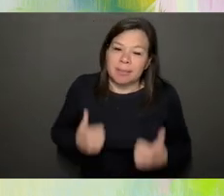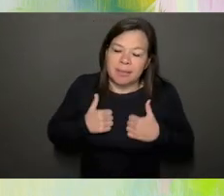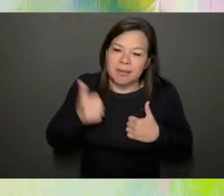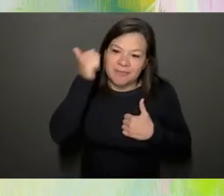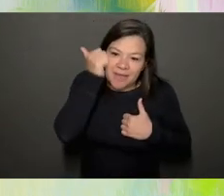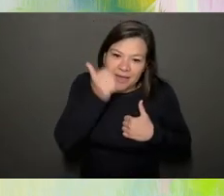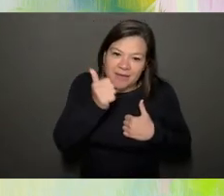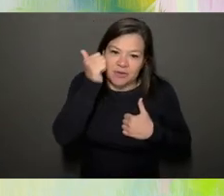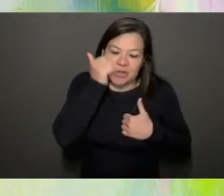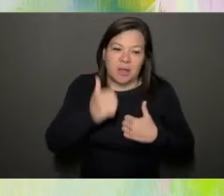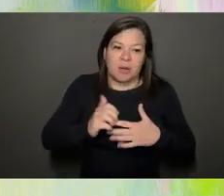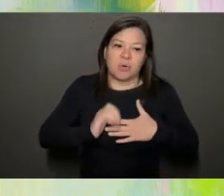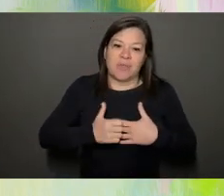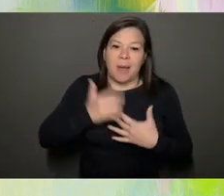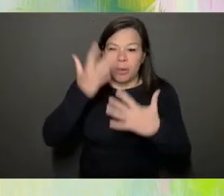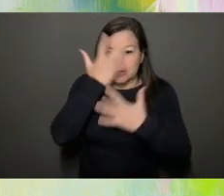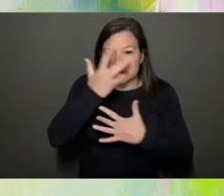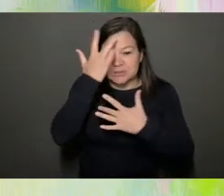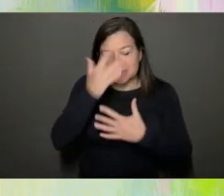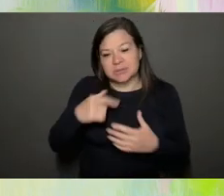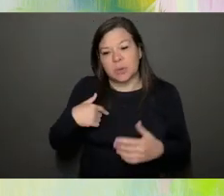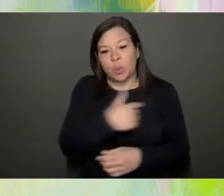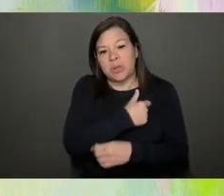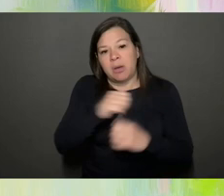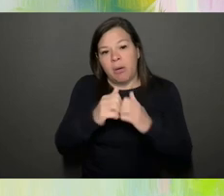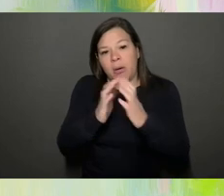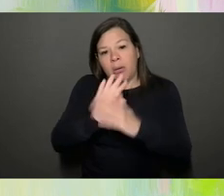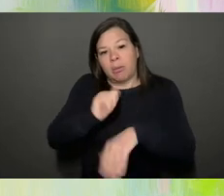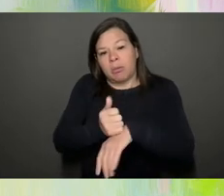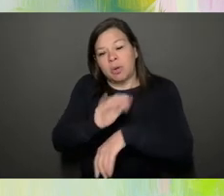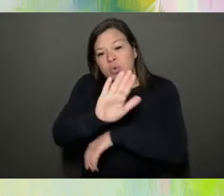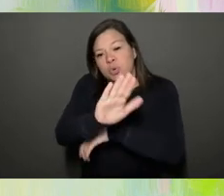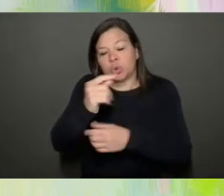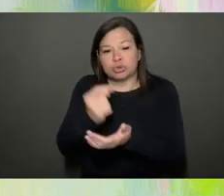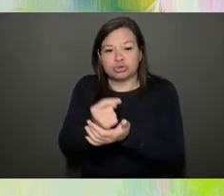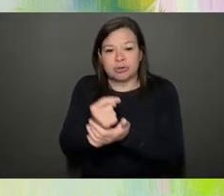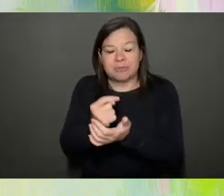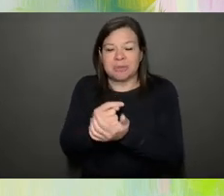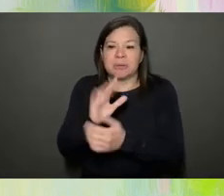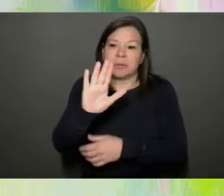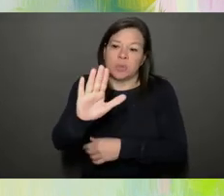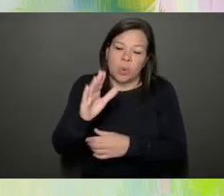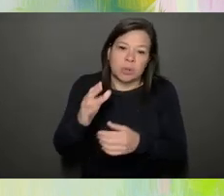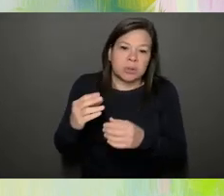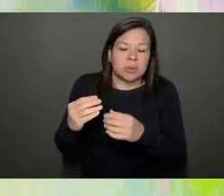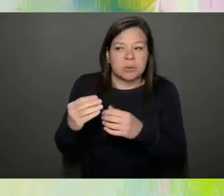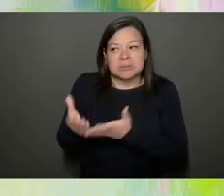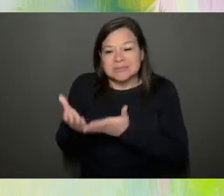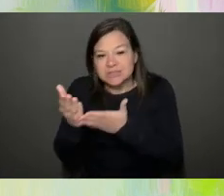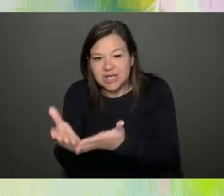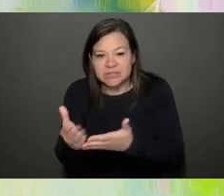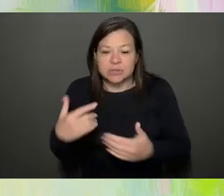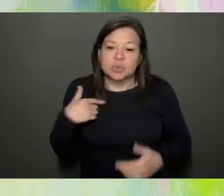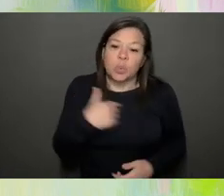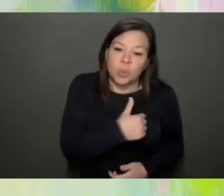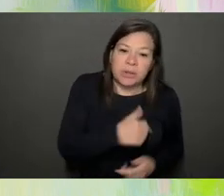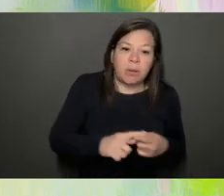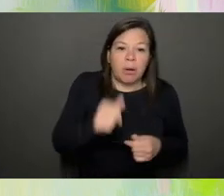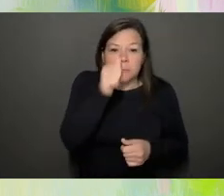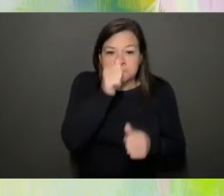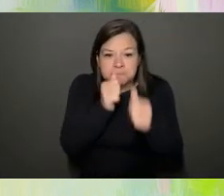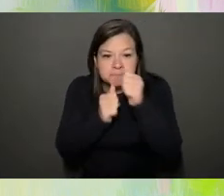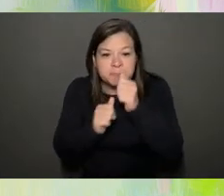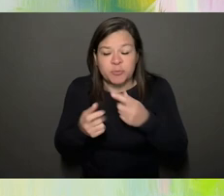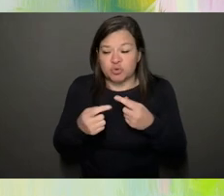We are the ones who are implementing your treatment regimens and suggestions. We are the ones who are trying to have a normal